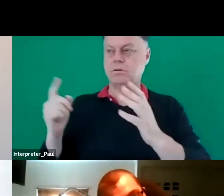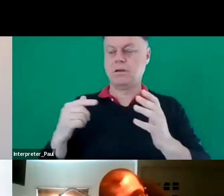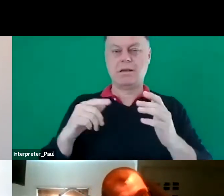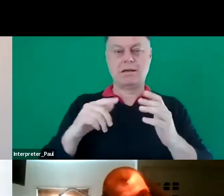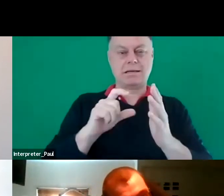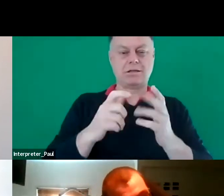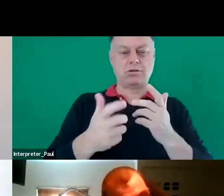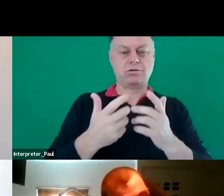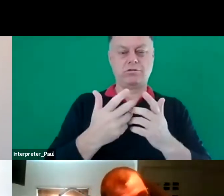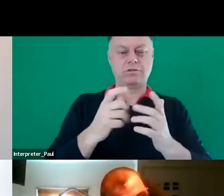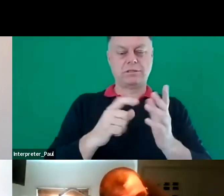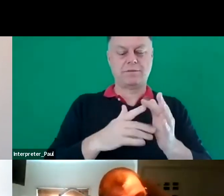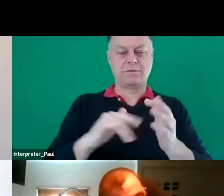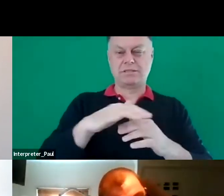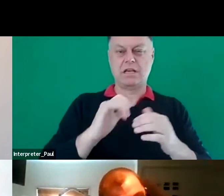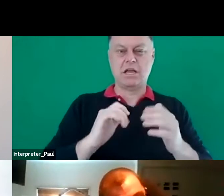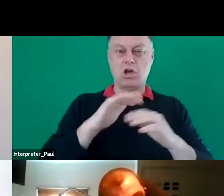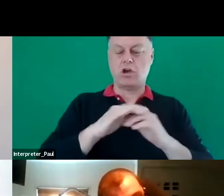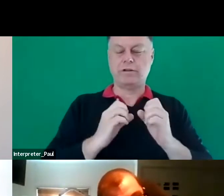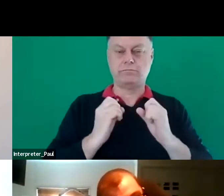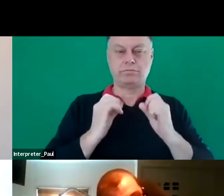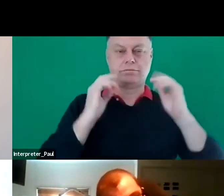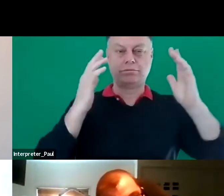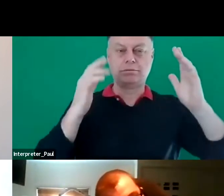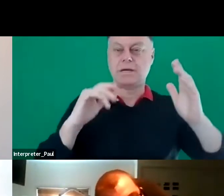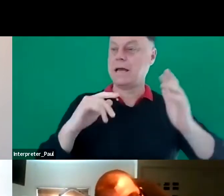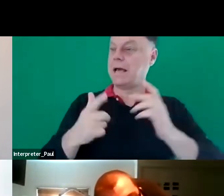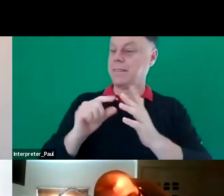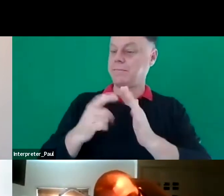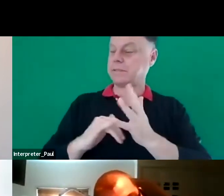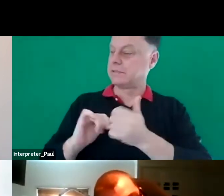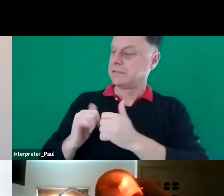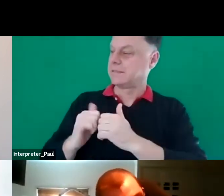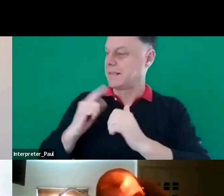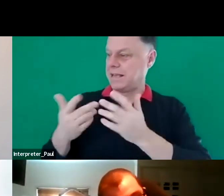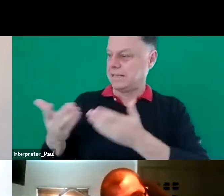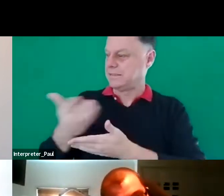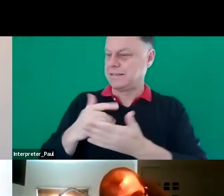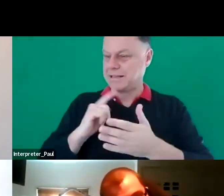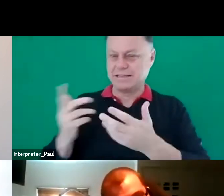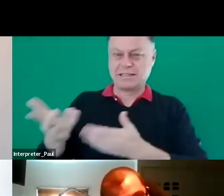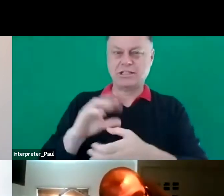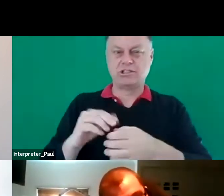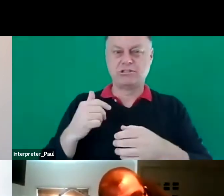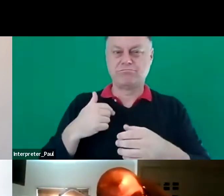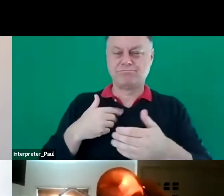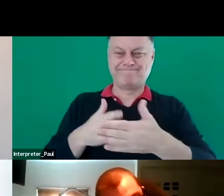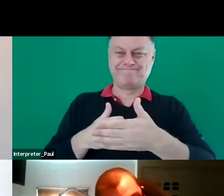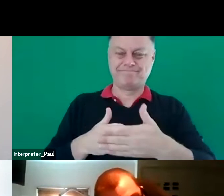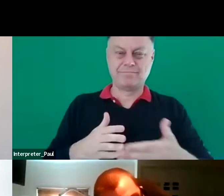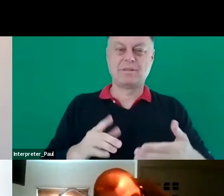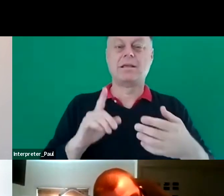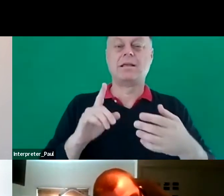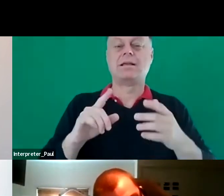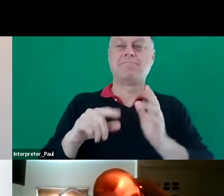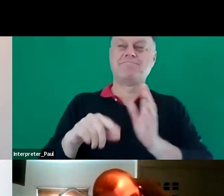difficult to relate to my peers in environments that made it difficult for me to engage with them. But in terms of